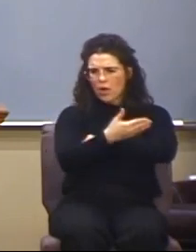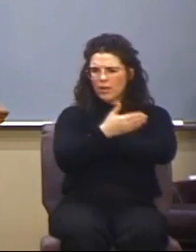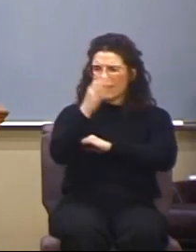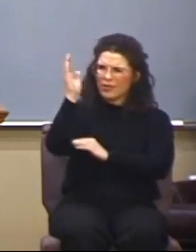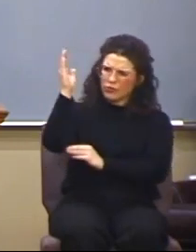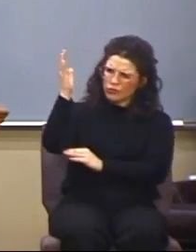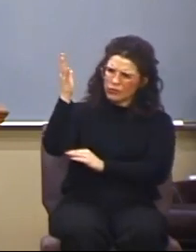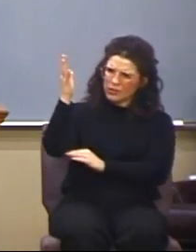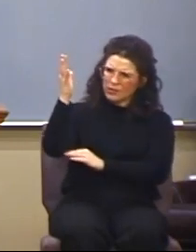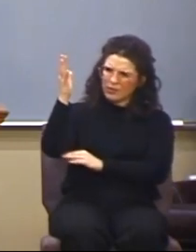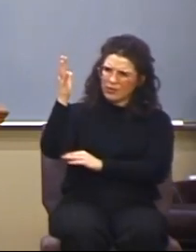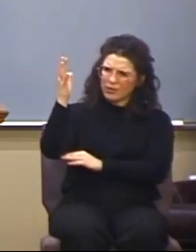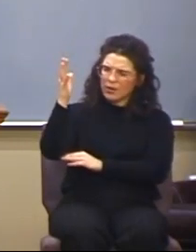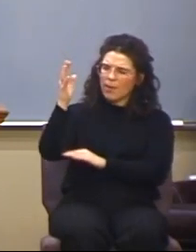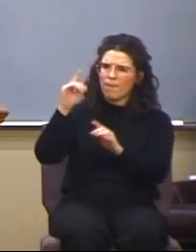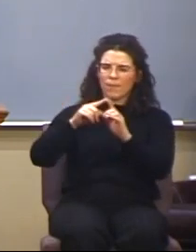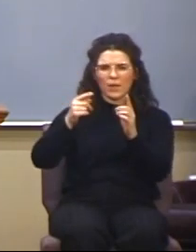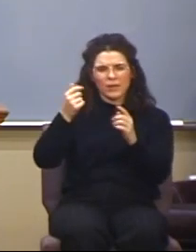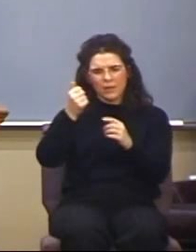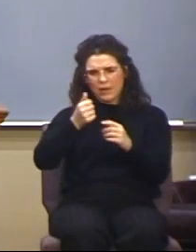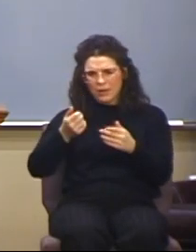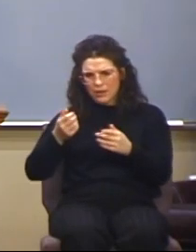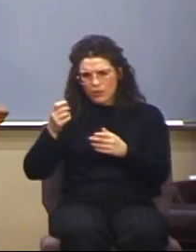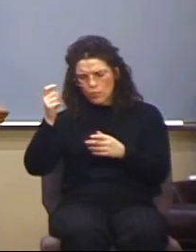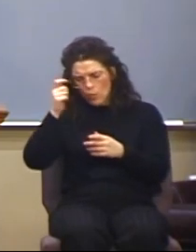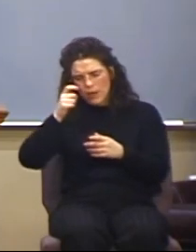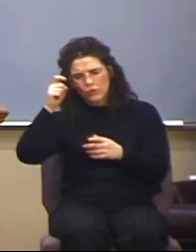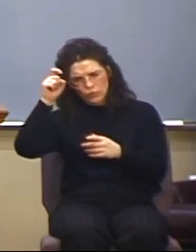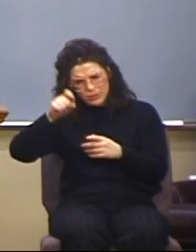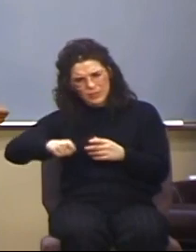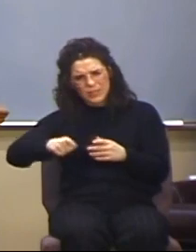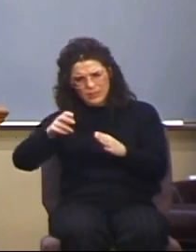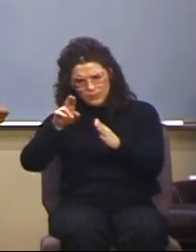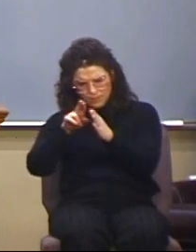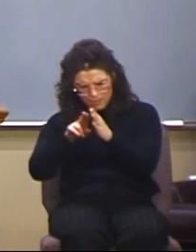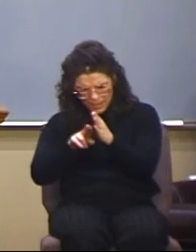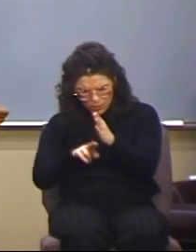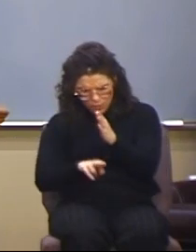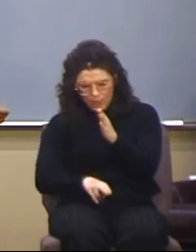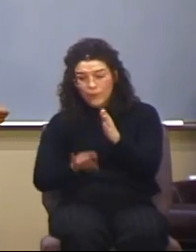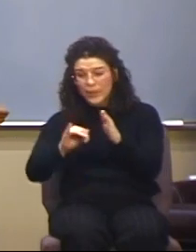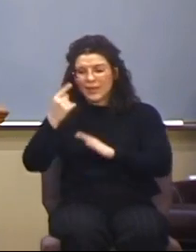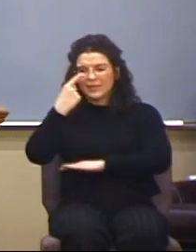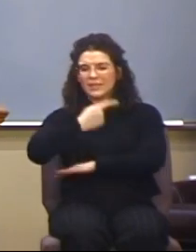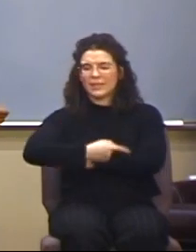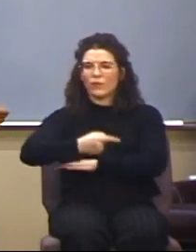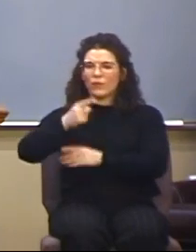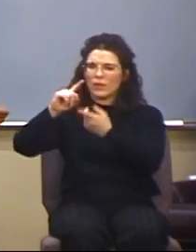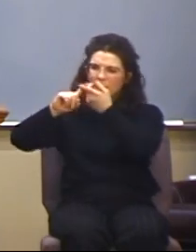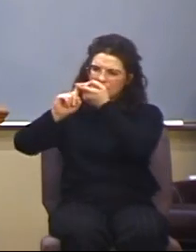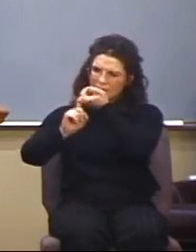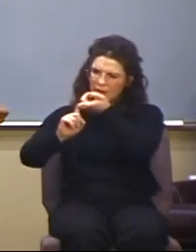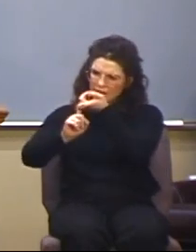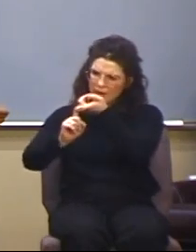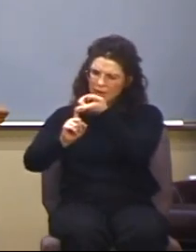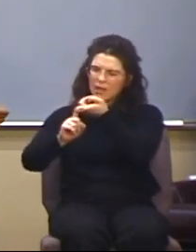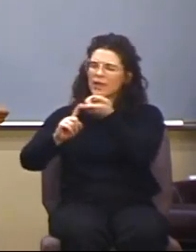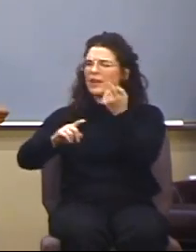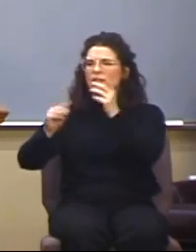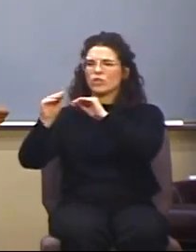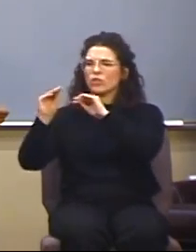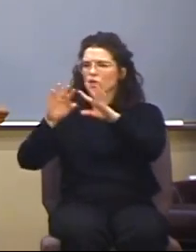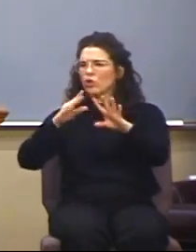tree, but thou shalt in any wise bury him that day. For he that is hanged is accursed of